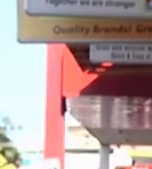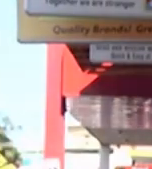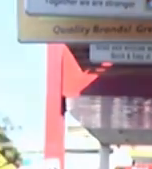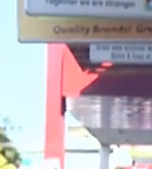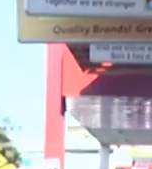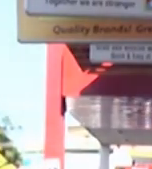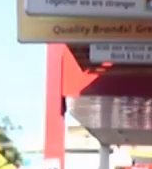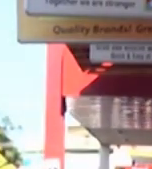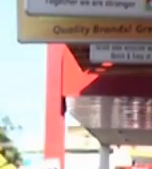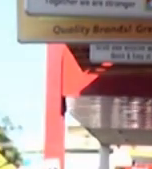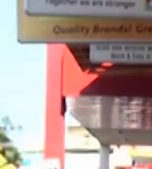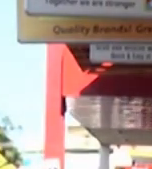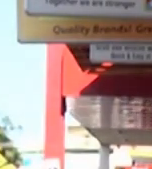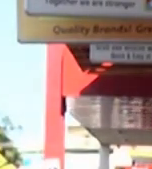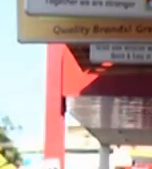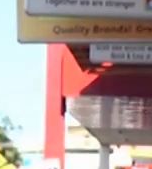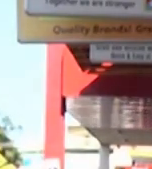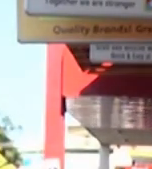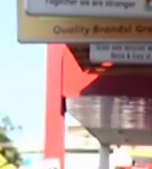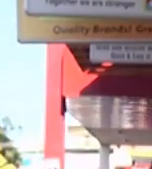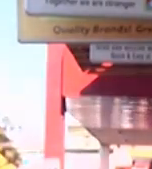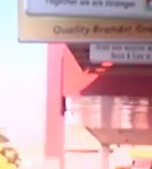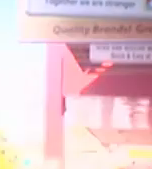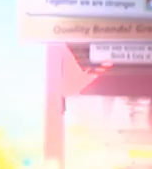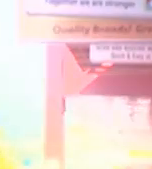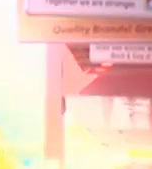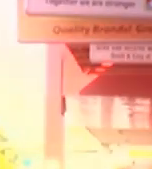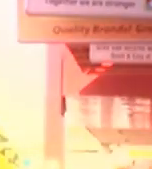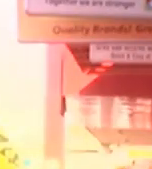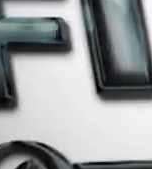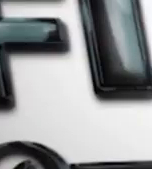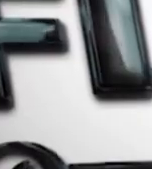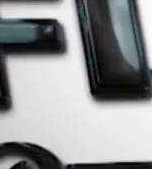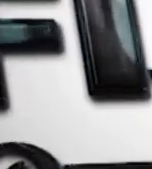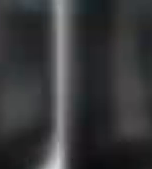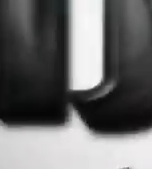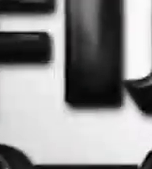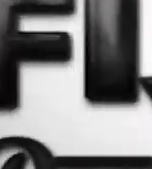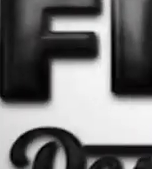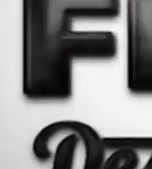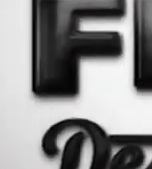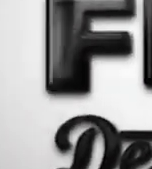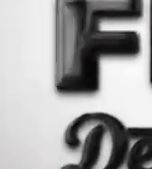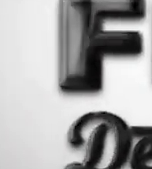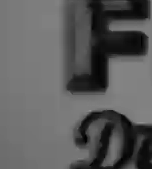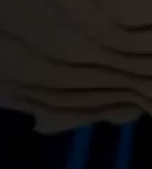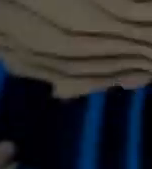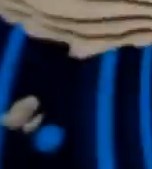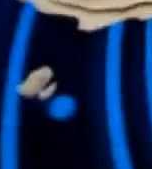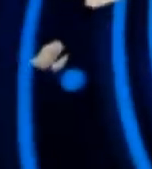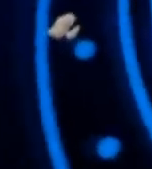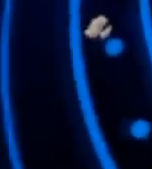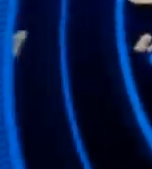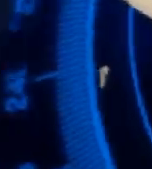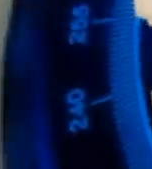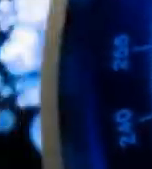FBC News.